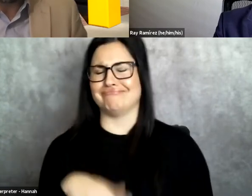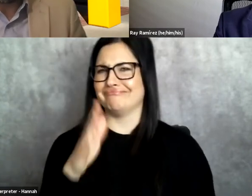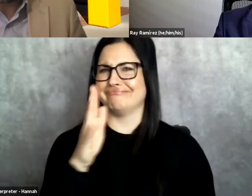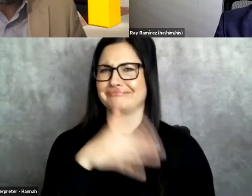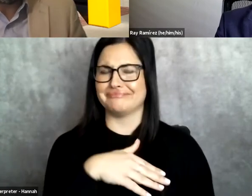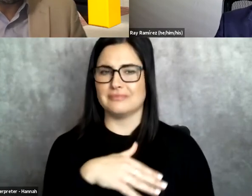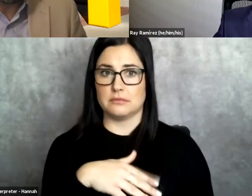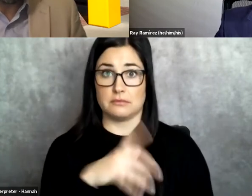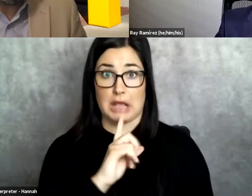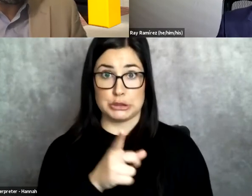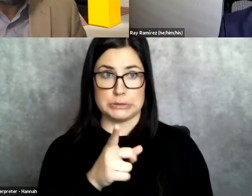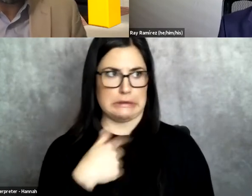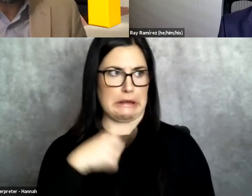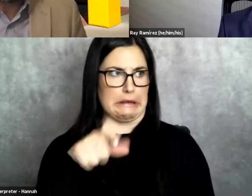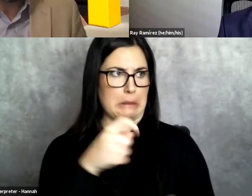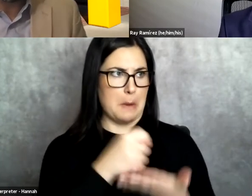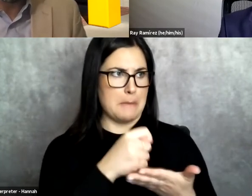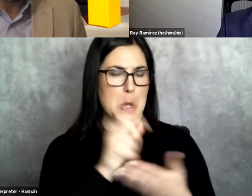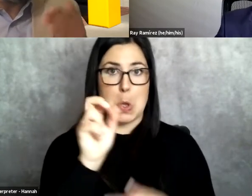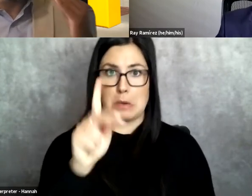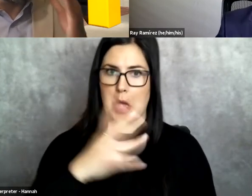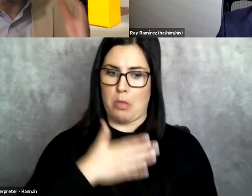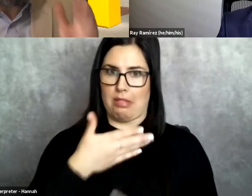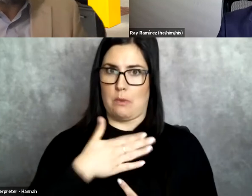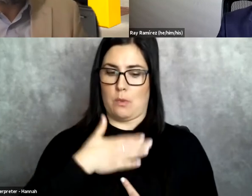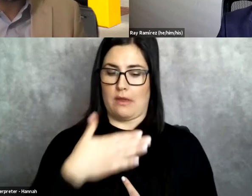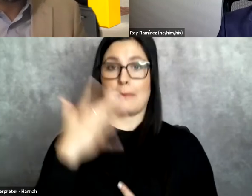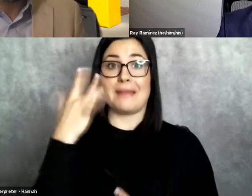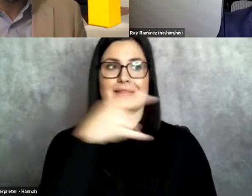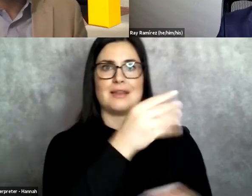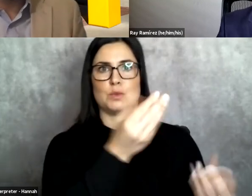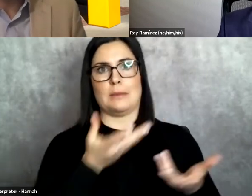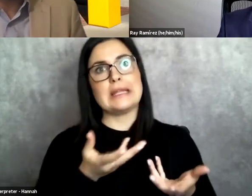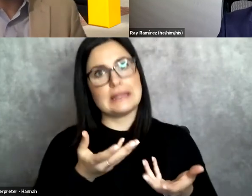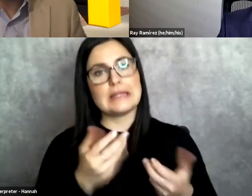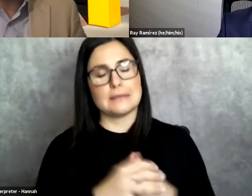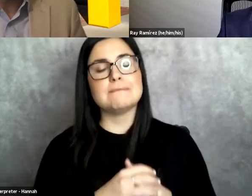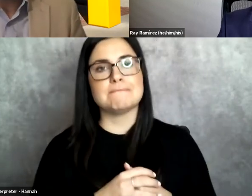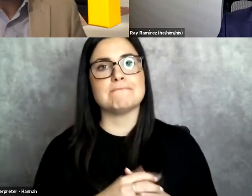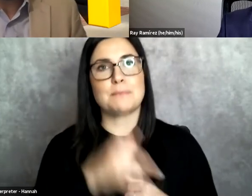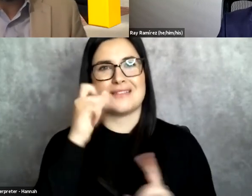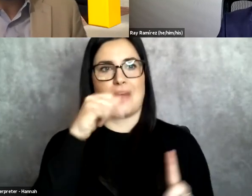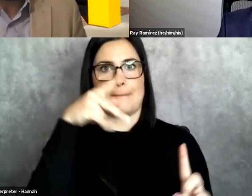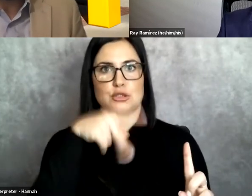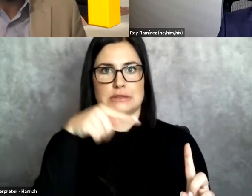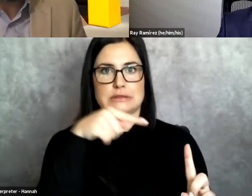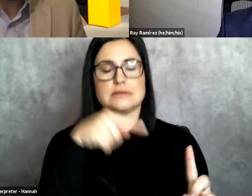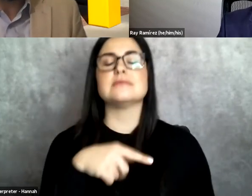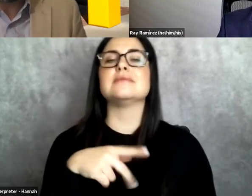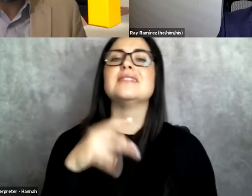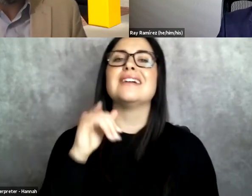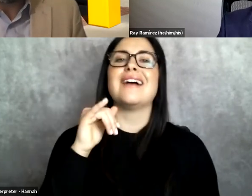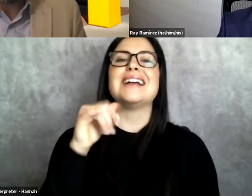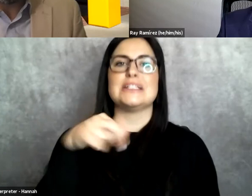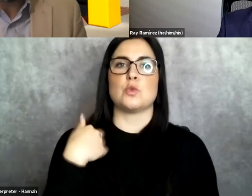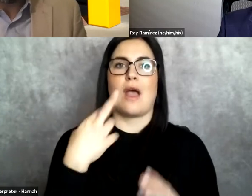about. Like, was like, oh, actually, really? All right. And it was because of that person, you know what So it's definitely seeing folks that can role model